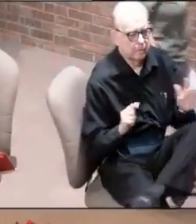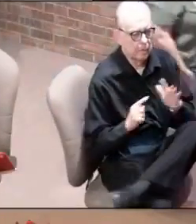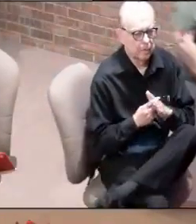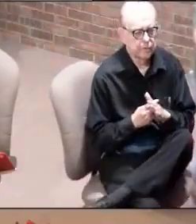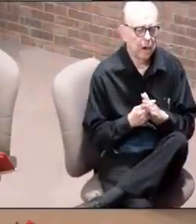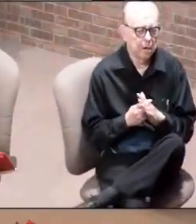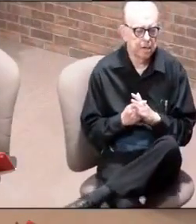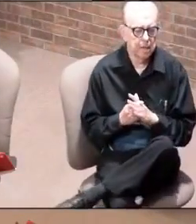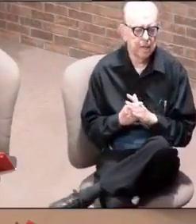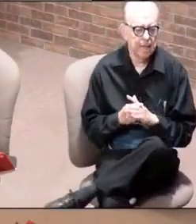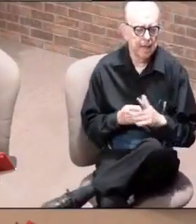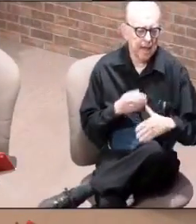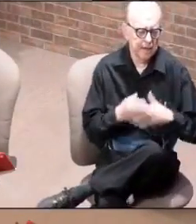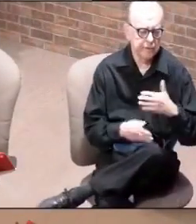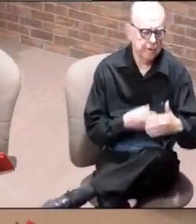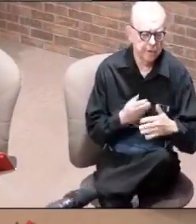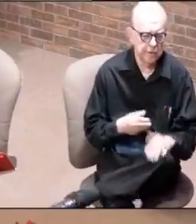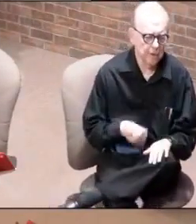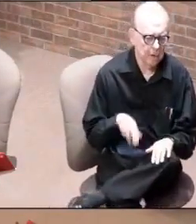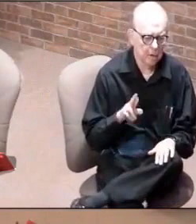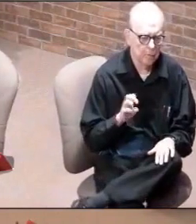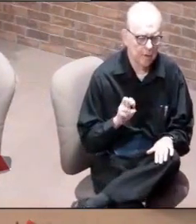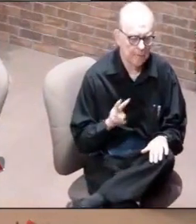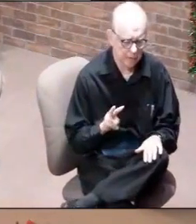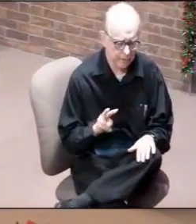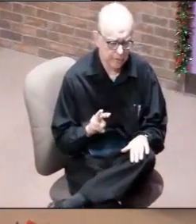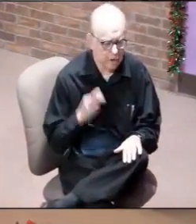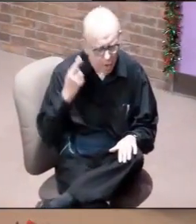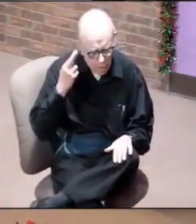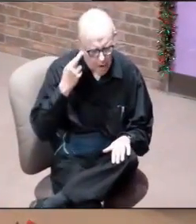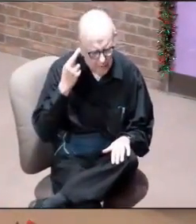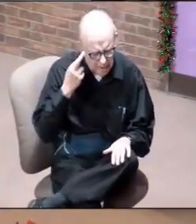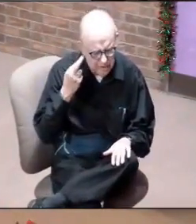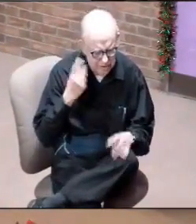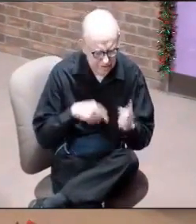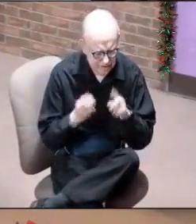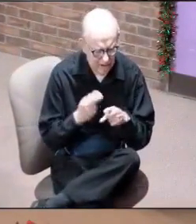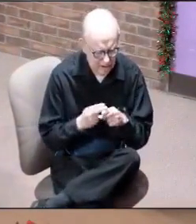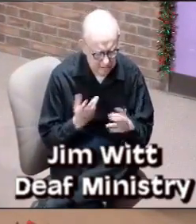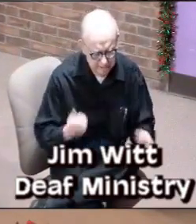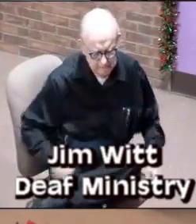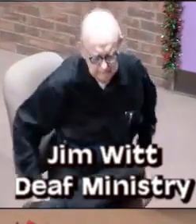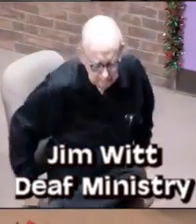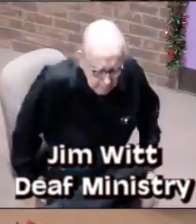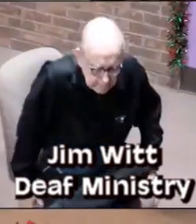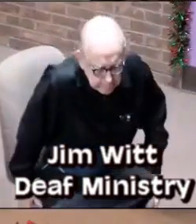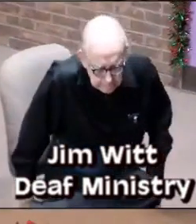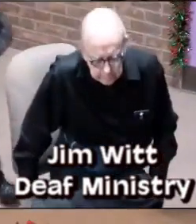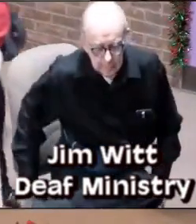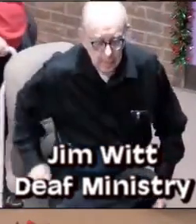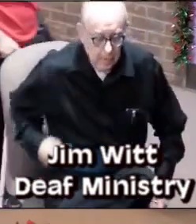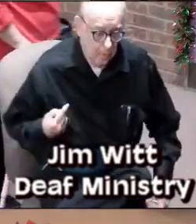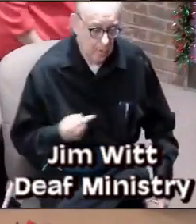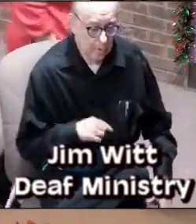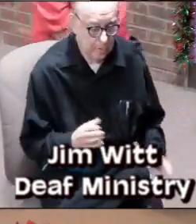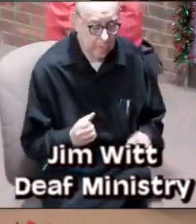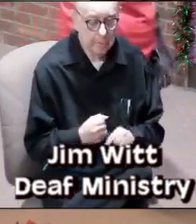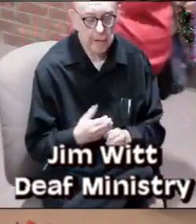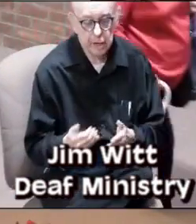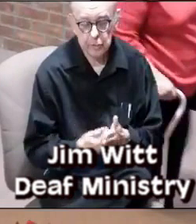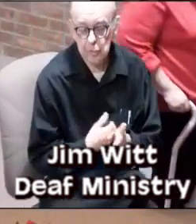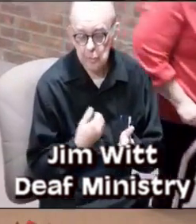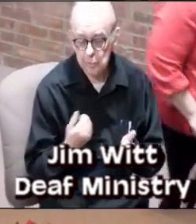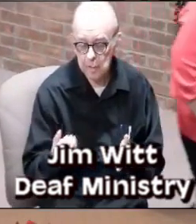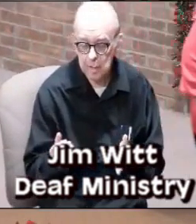break to do a series on rediscovering Christmas,